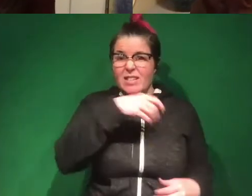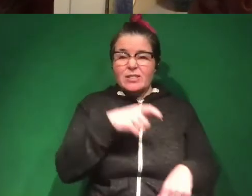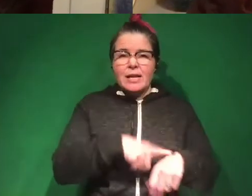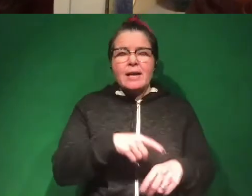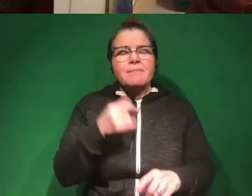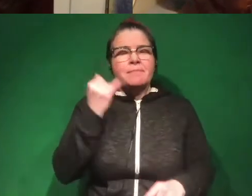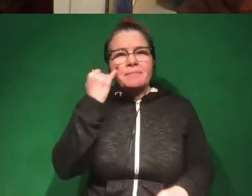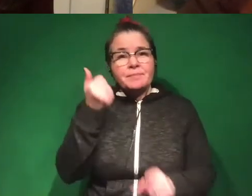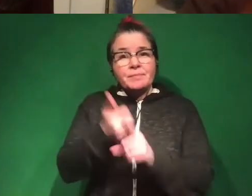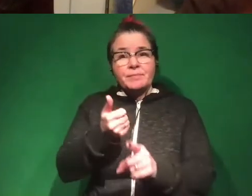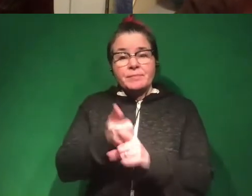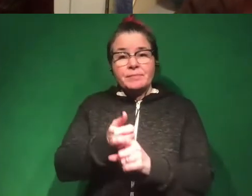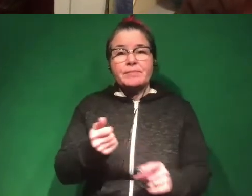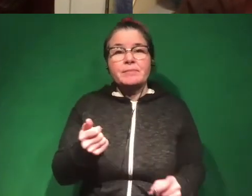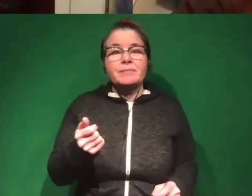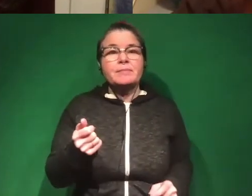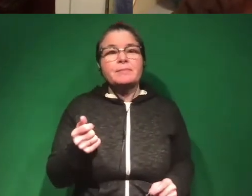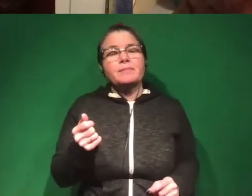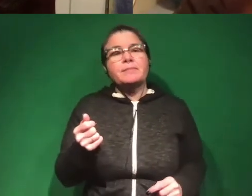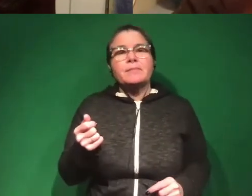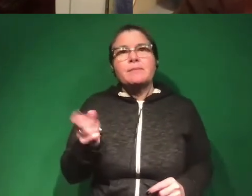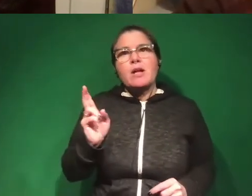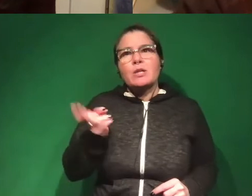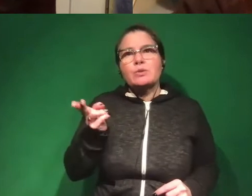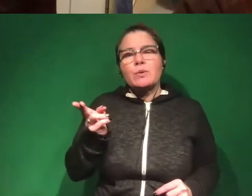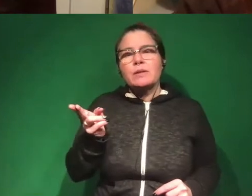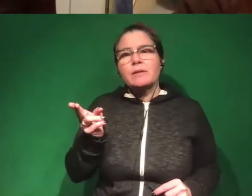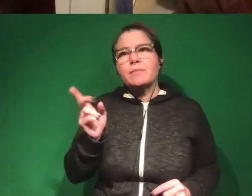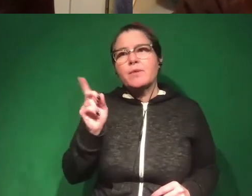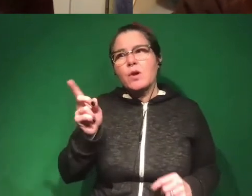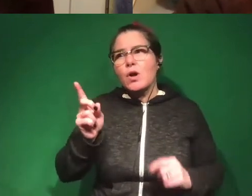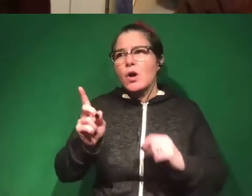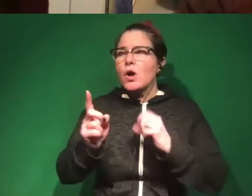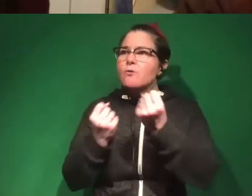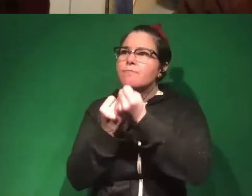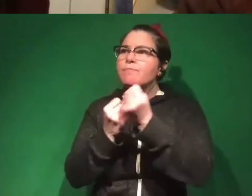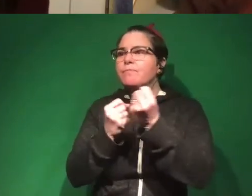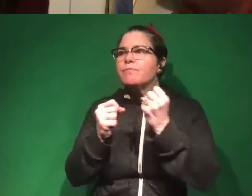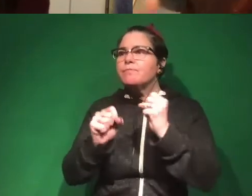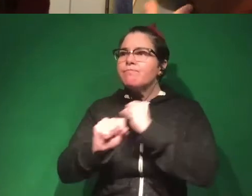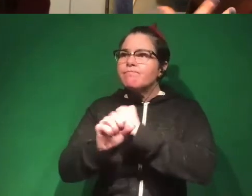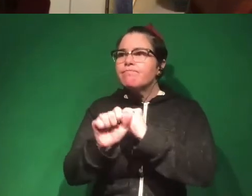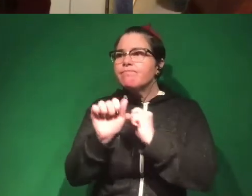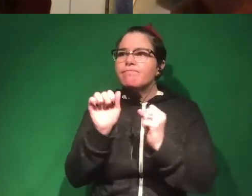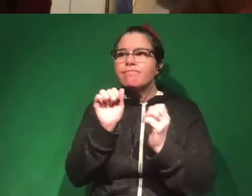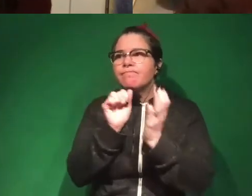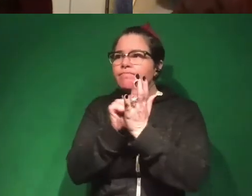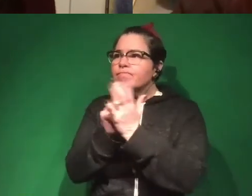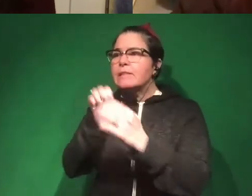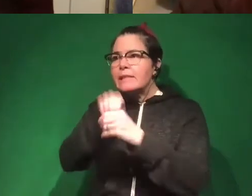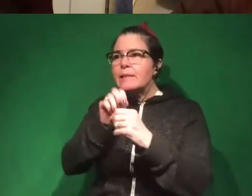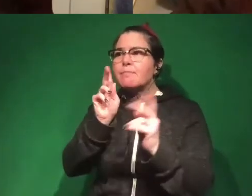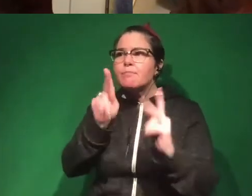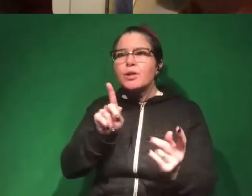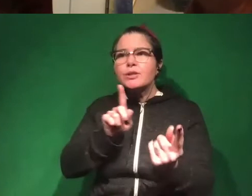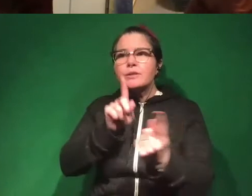historically would have been politically active, maybe let's say you would go canvas for a candidate, maybe, you know, you do all of these like in-person kind of